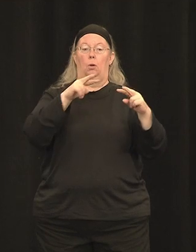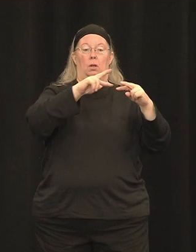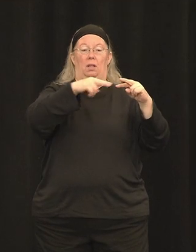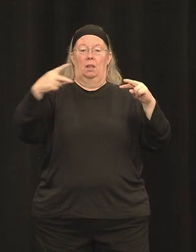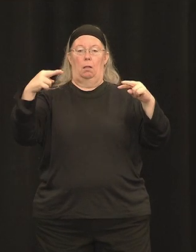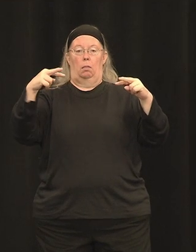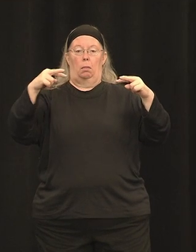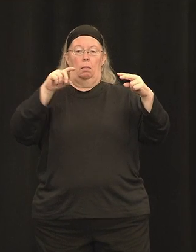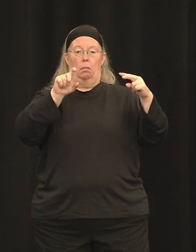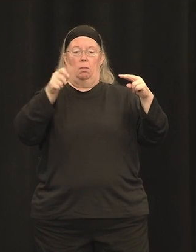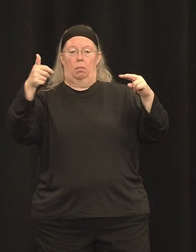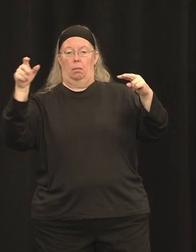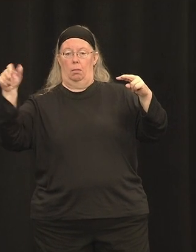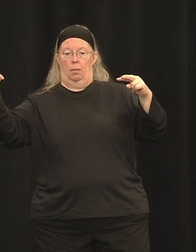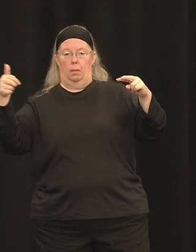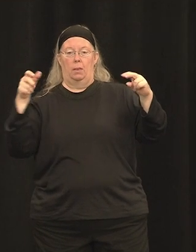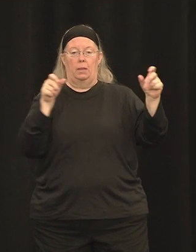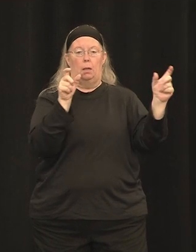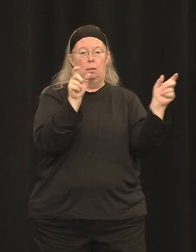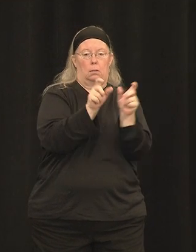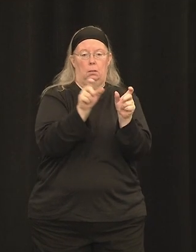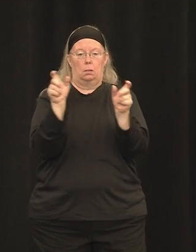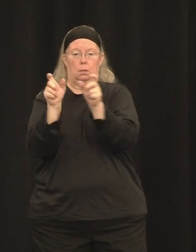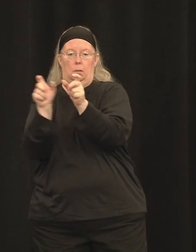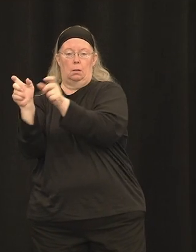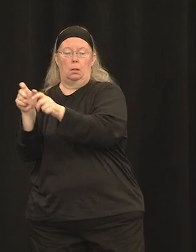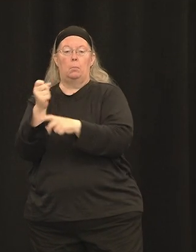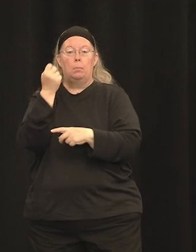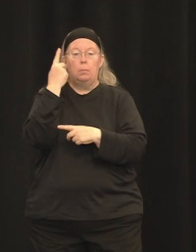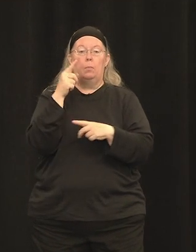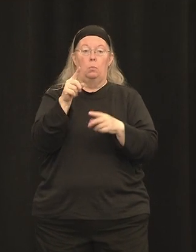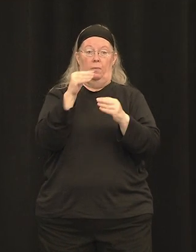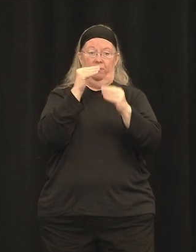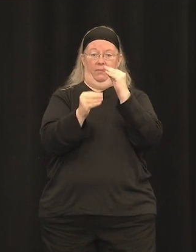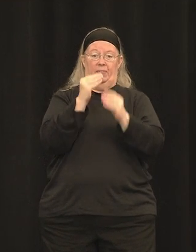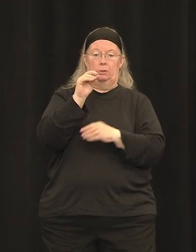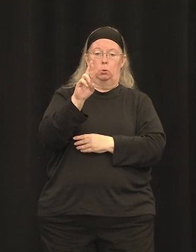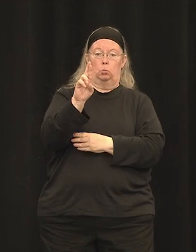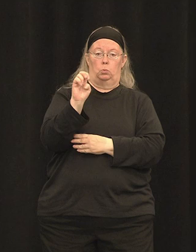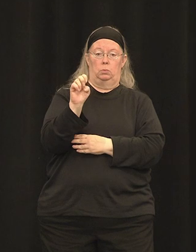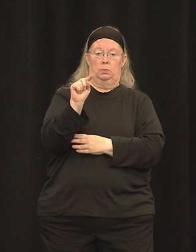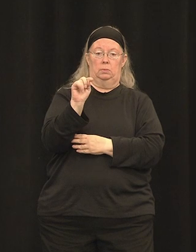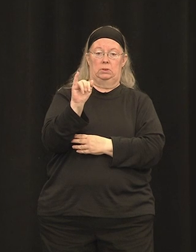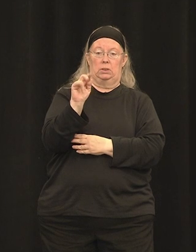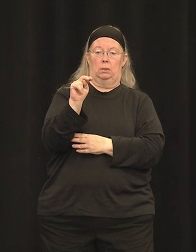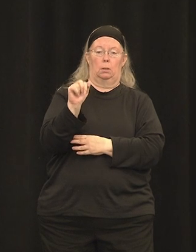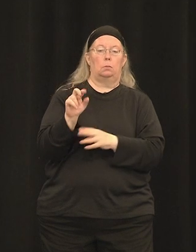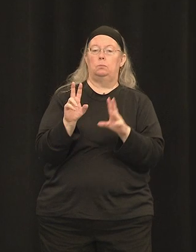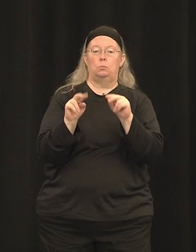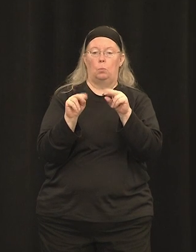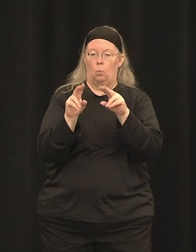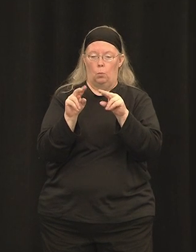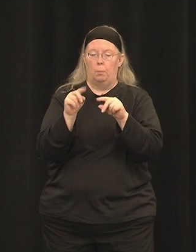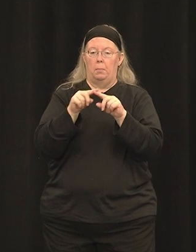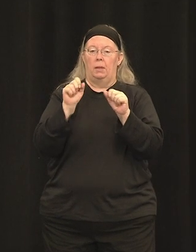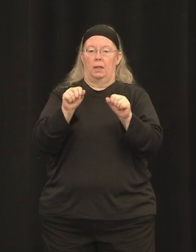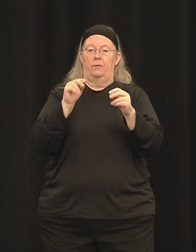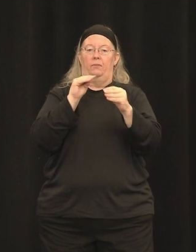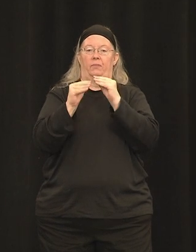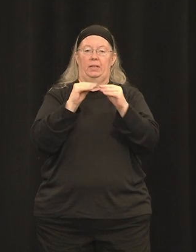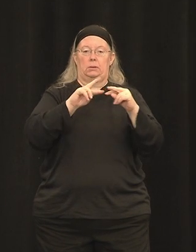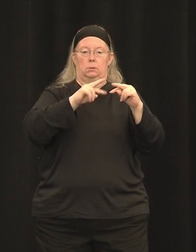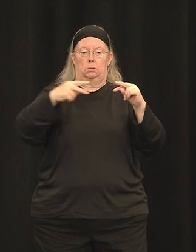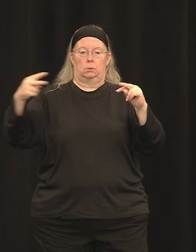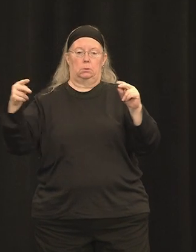gives us additional proof of concept that these dual vectors are effective. And I can't read the rest of my slide,